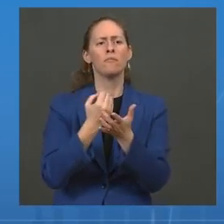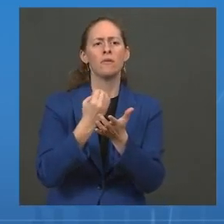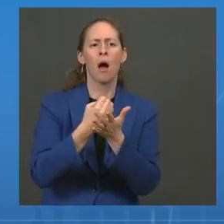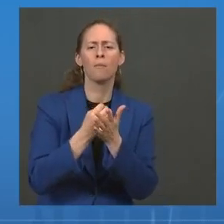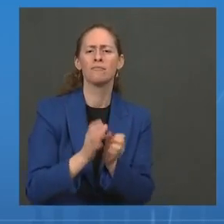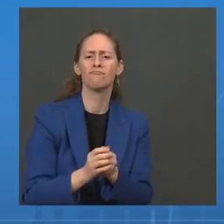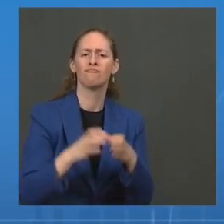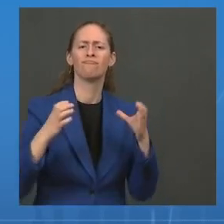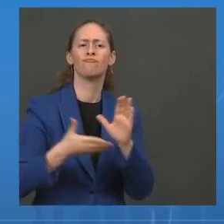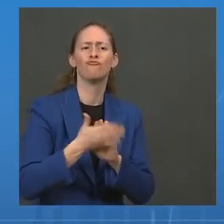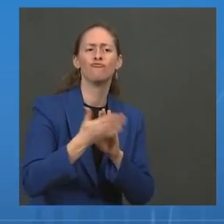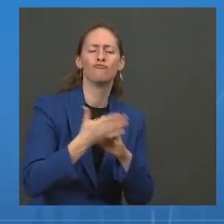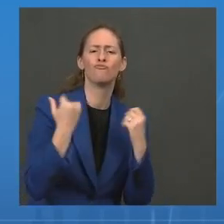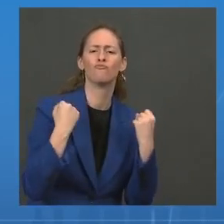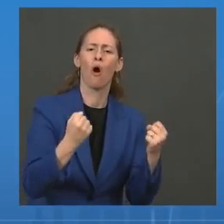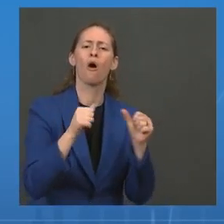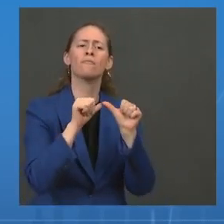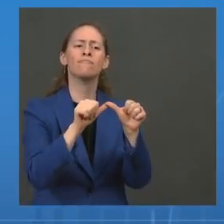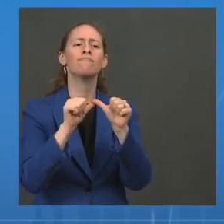path out of the pandemic.